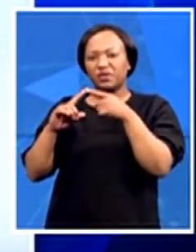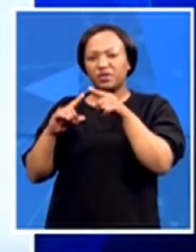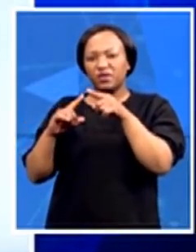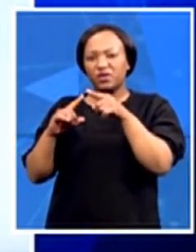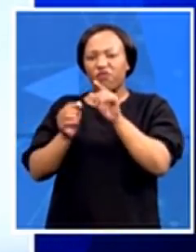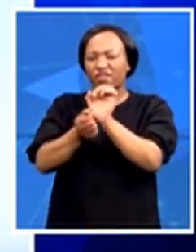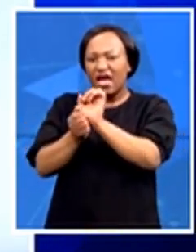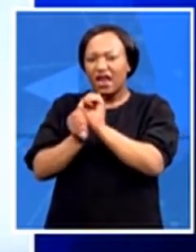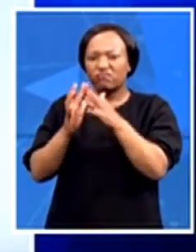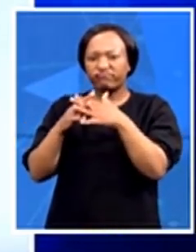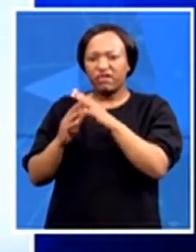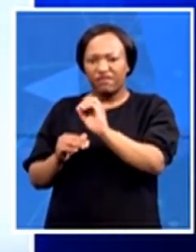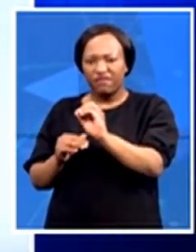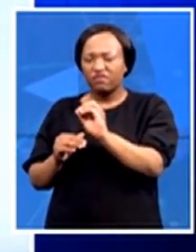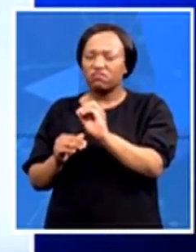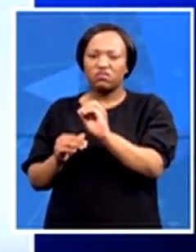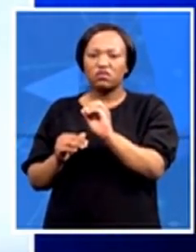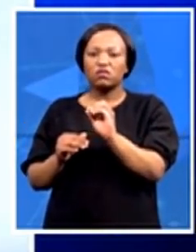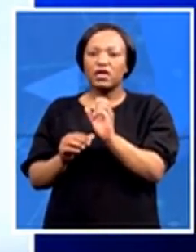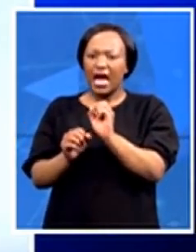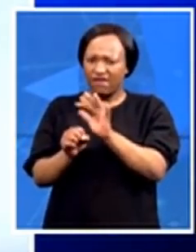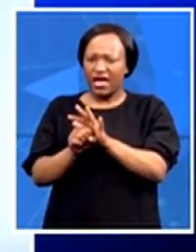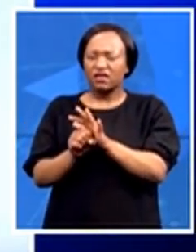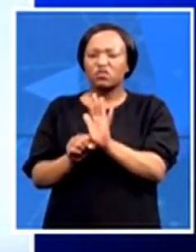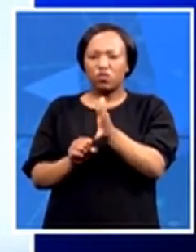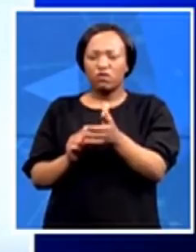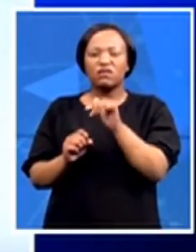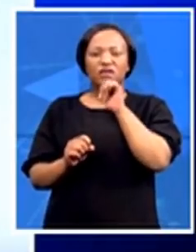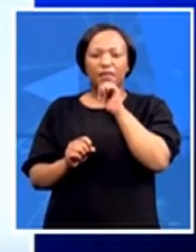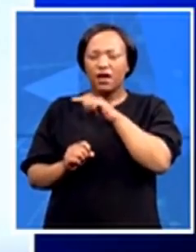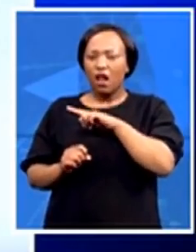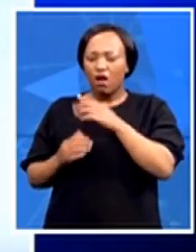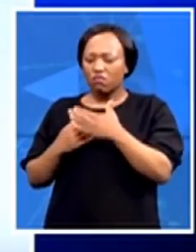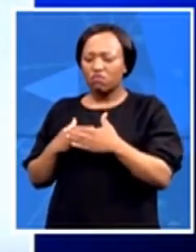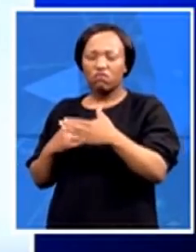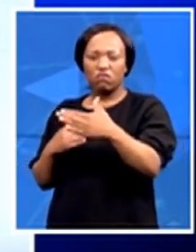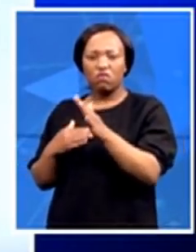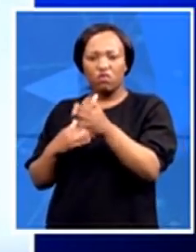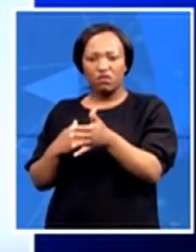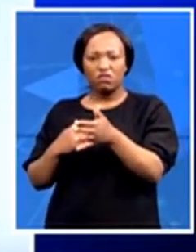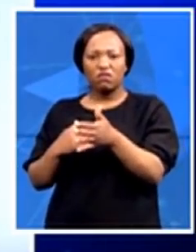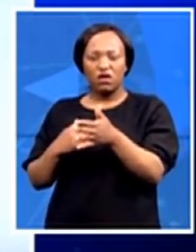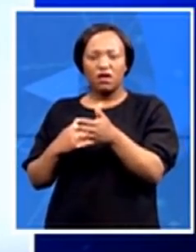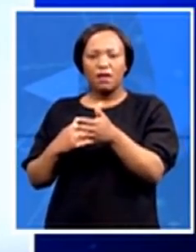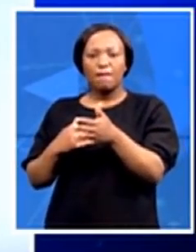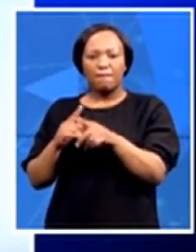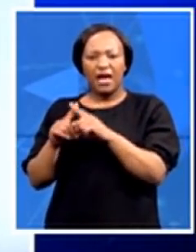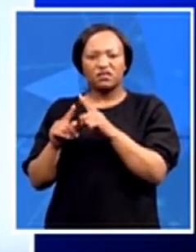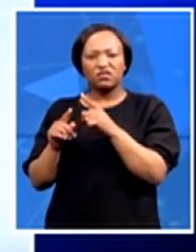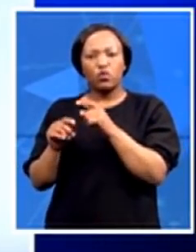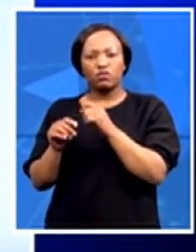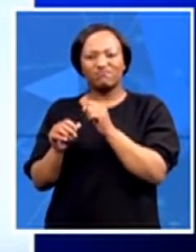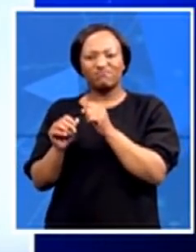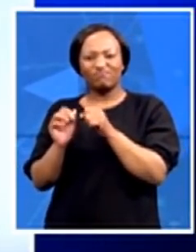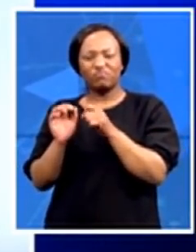effect. Whether it's a long-term effect that can be sustained is an open question. So I don't believe that with this alone